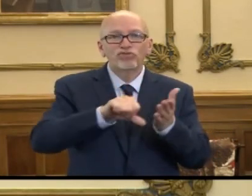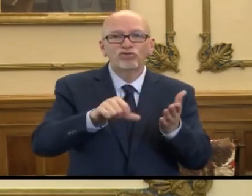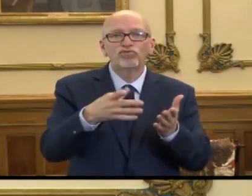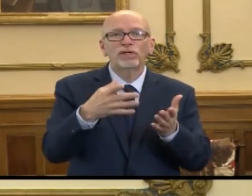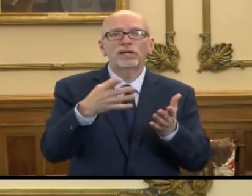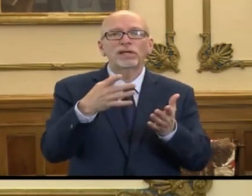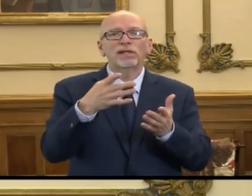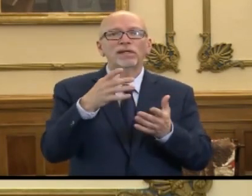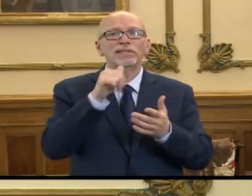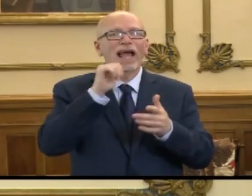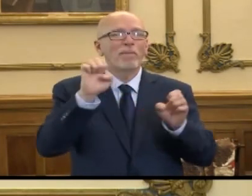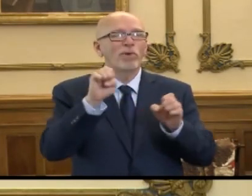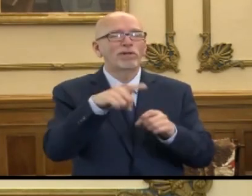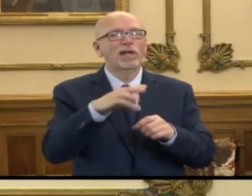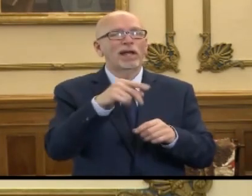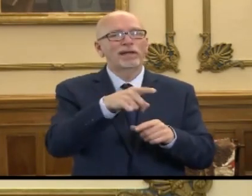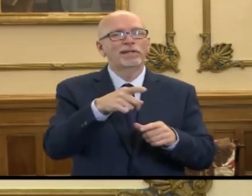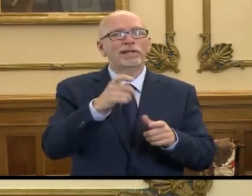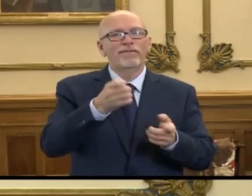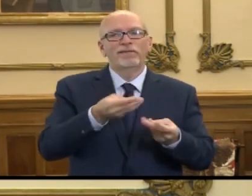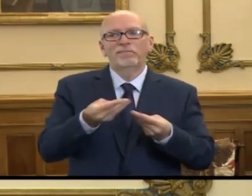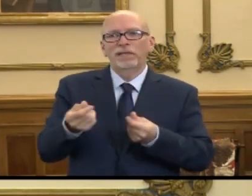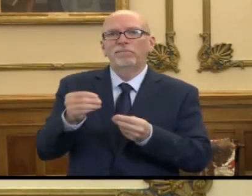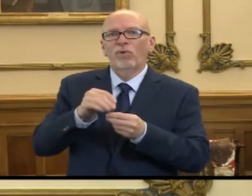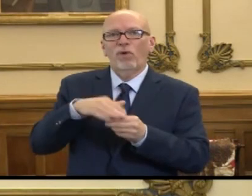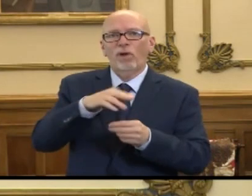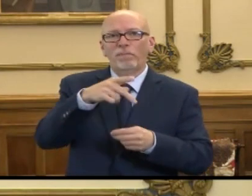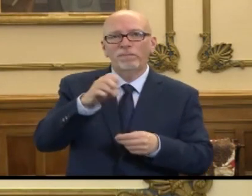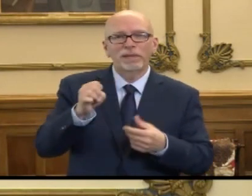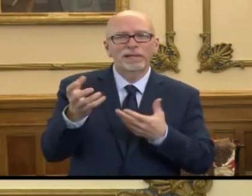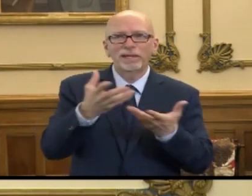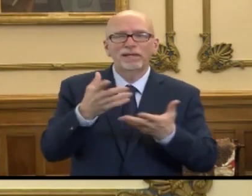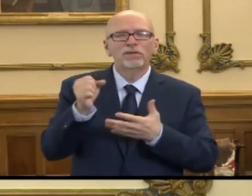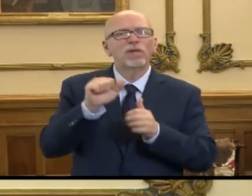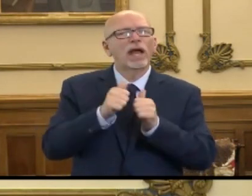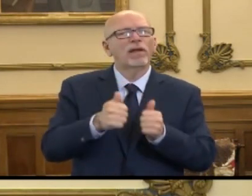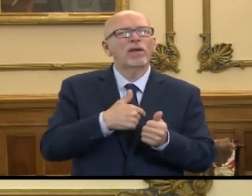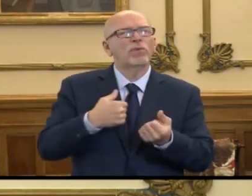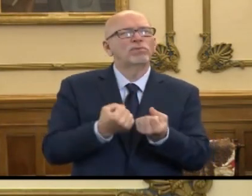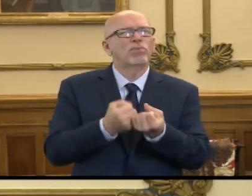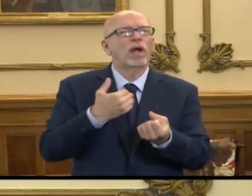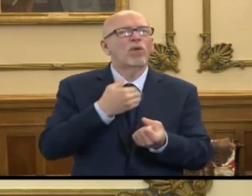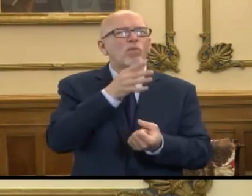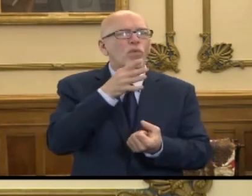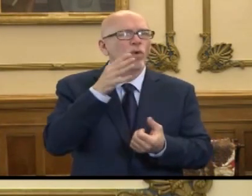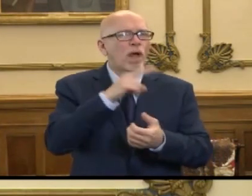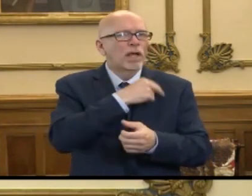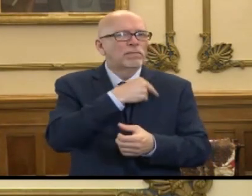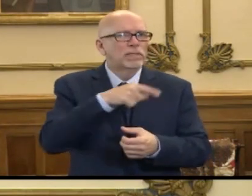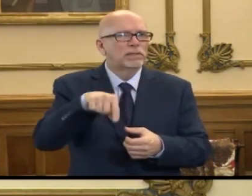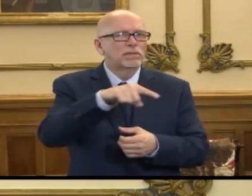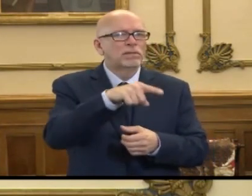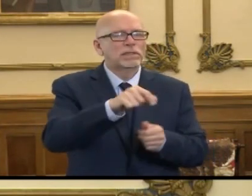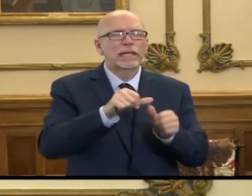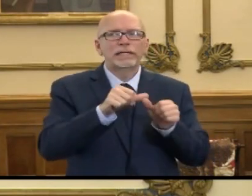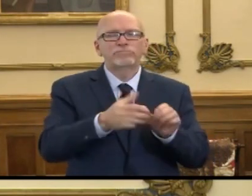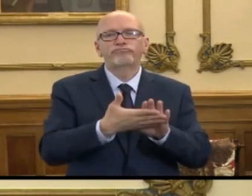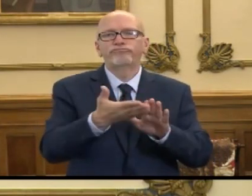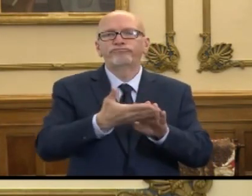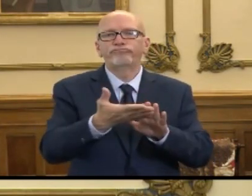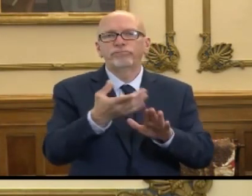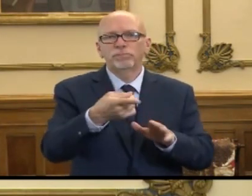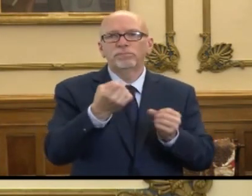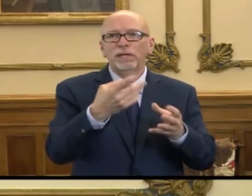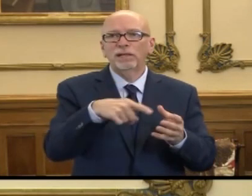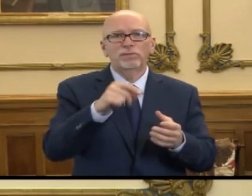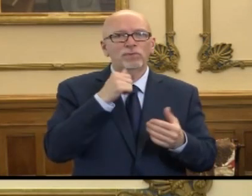spending more than typically budgeted on PPE. Yep. What are some of the ways that we can support our rural hospitals so that way they can continue functioning when a